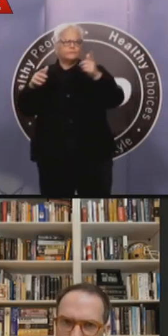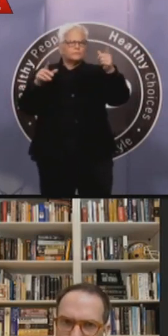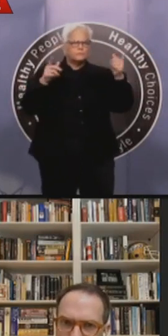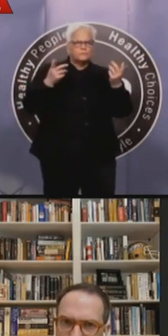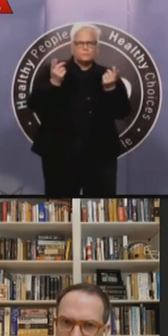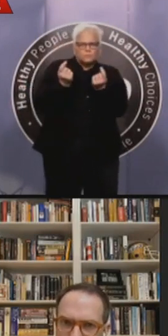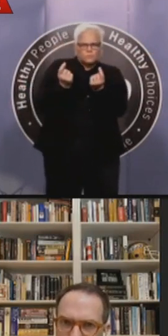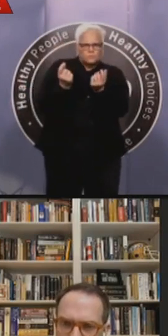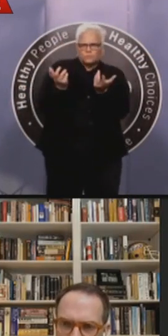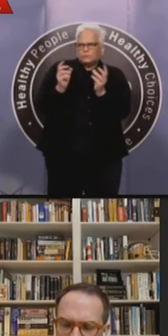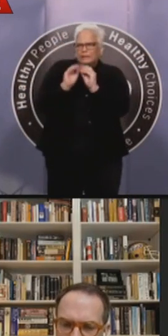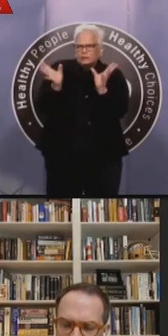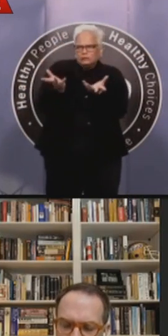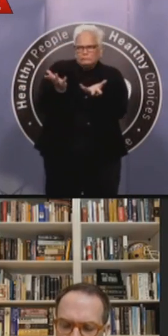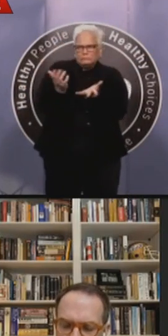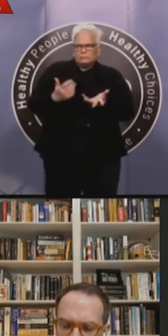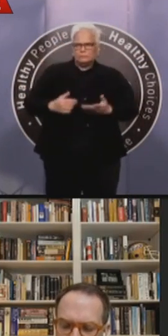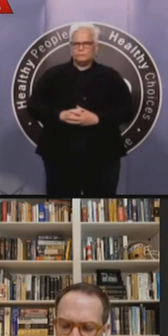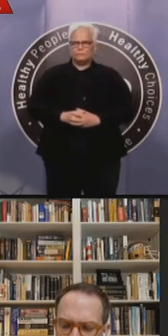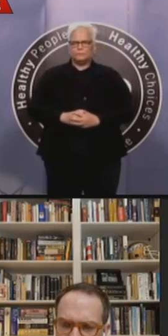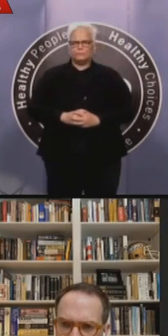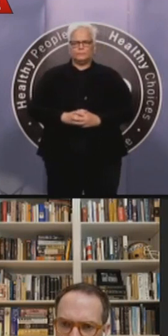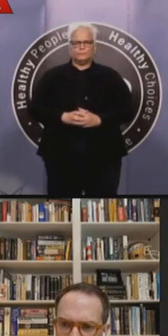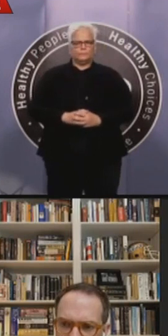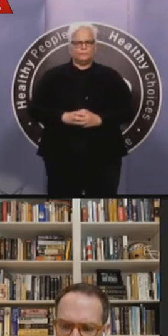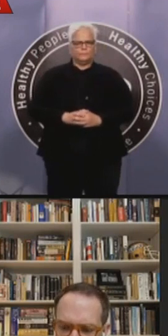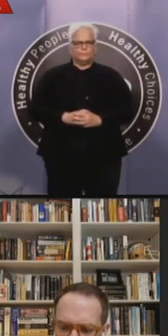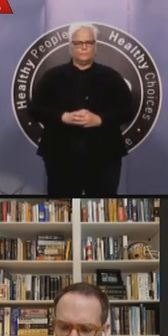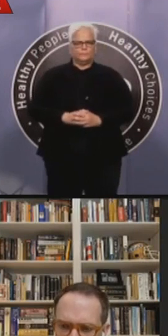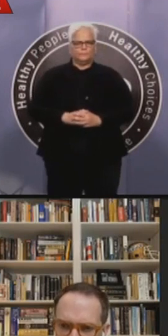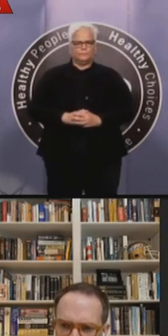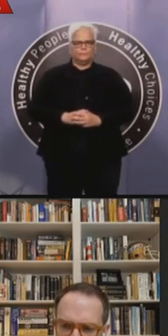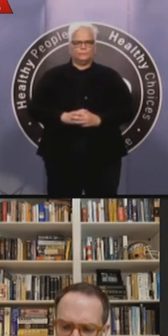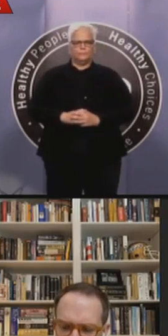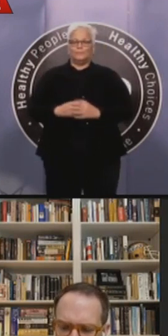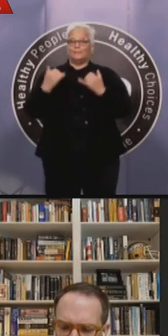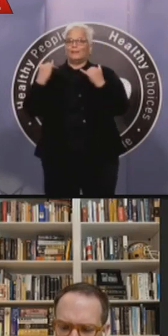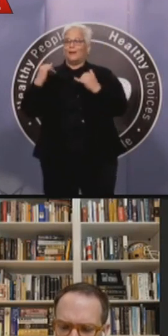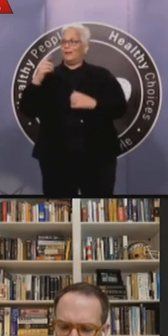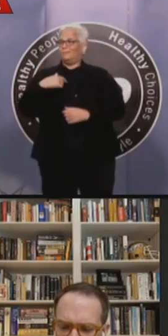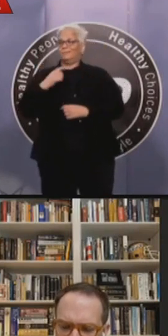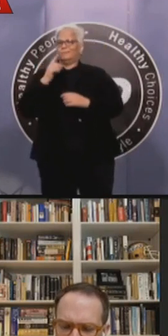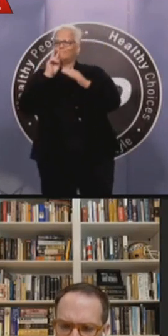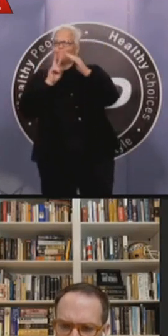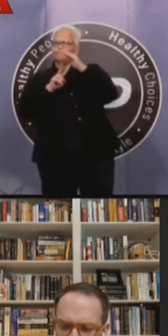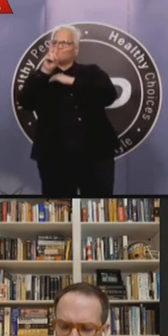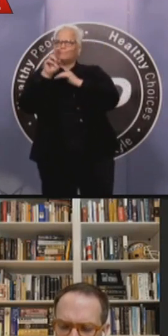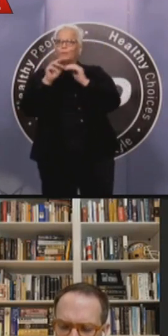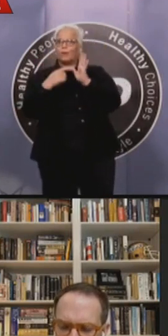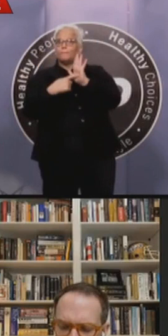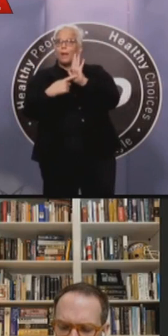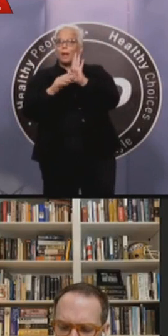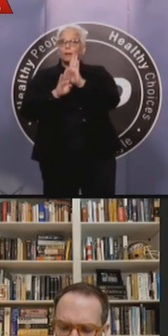models and do what we're, what we're, predicting it to do. So that's why we continue to, to do this work and do the modeling so that, that